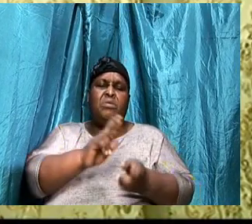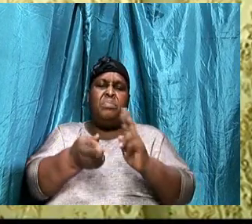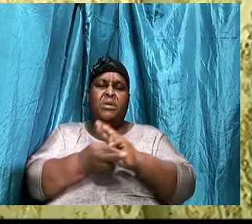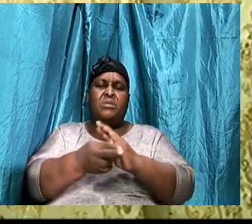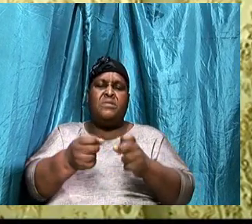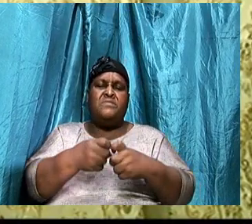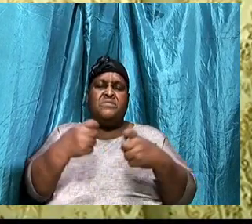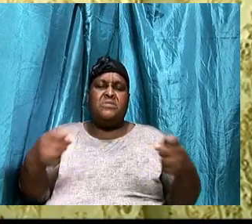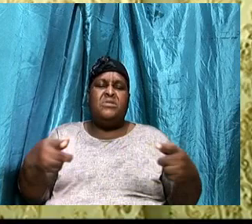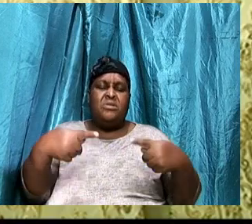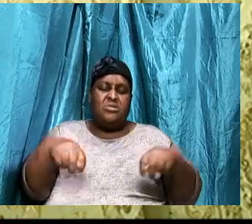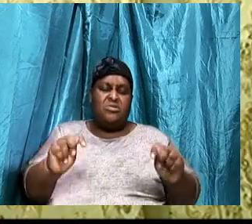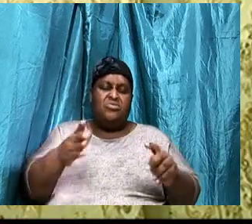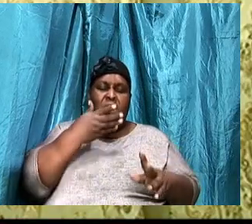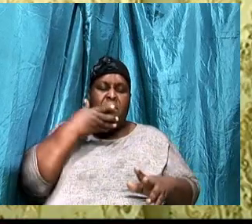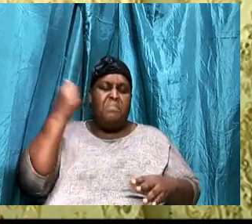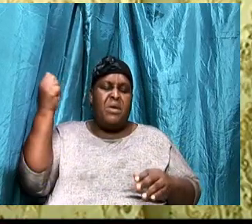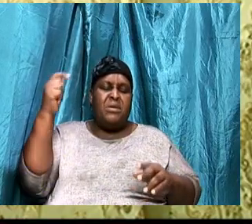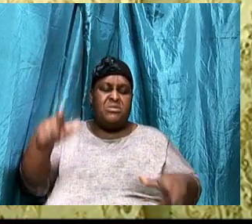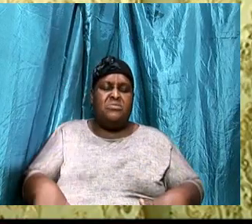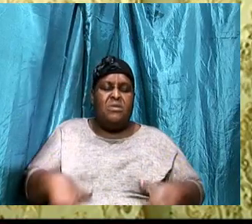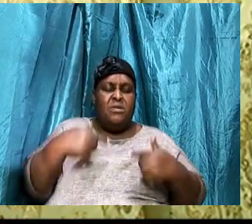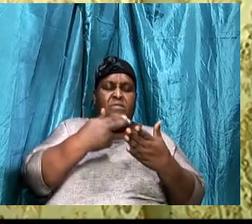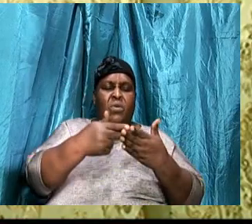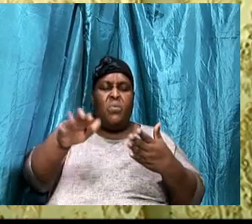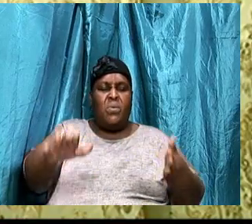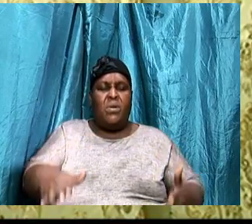And trying our best, To live, A holy life,